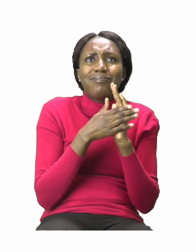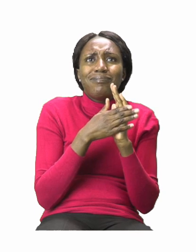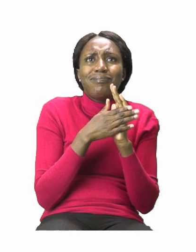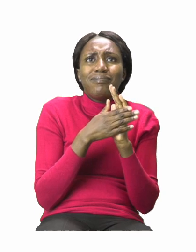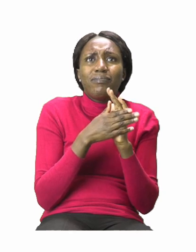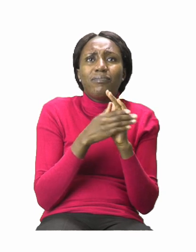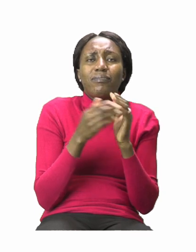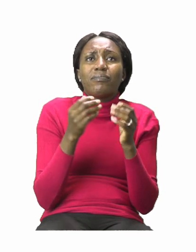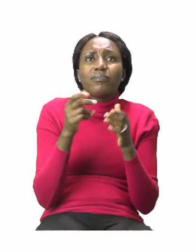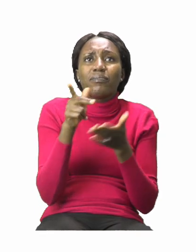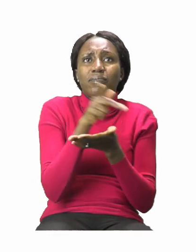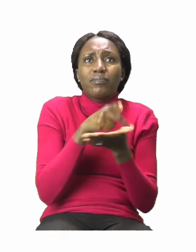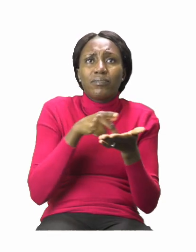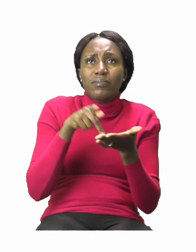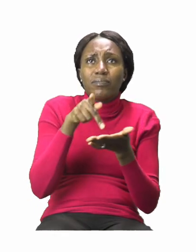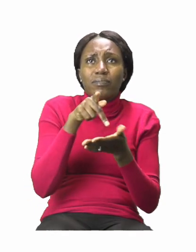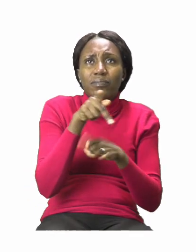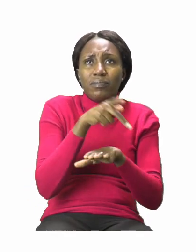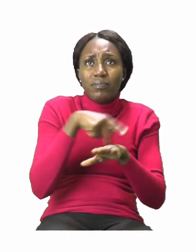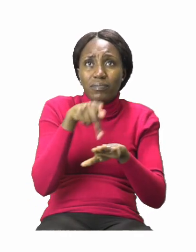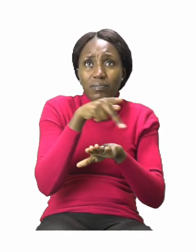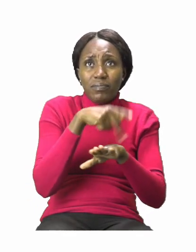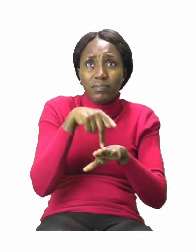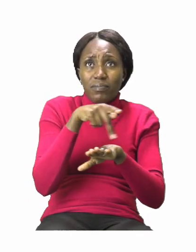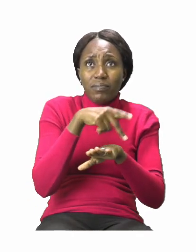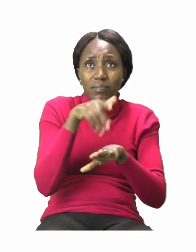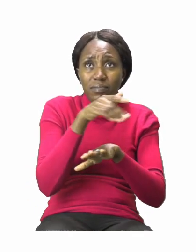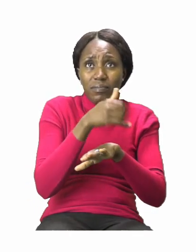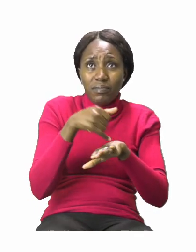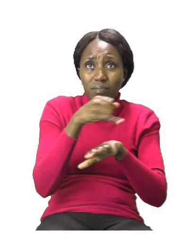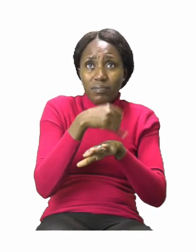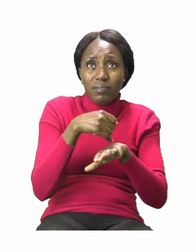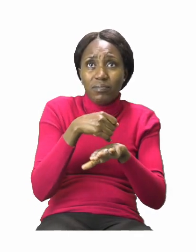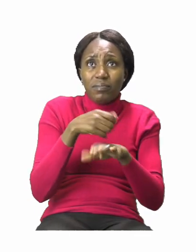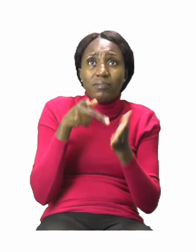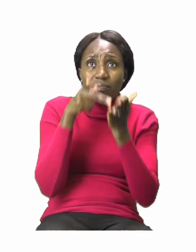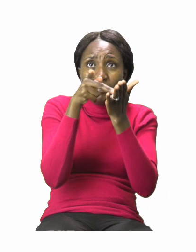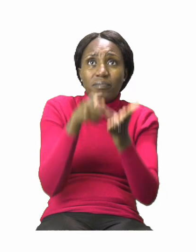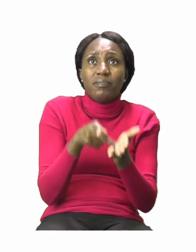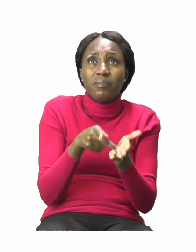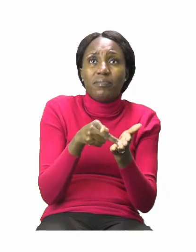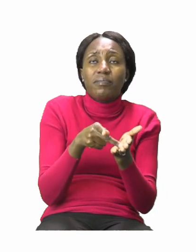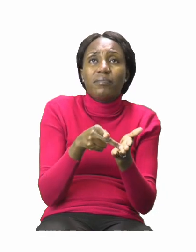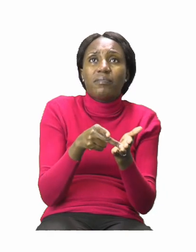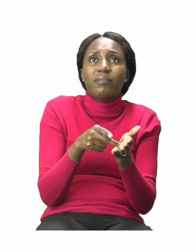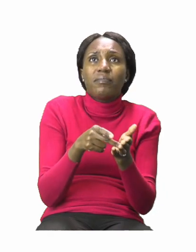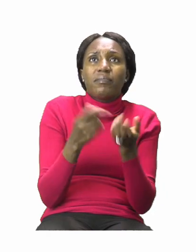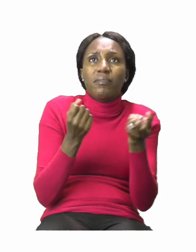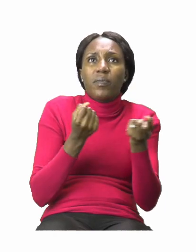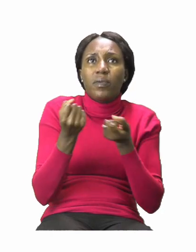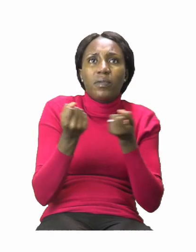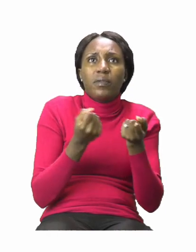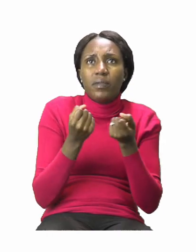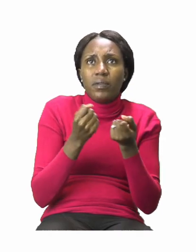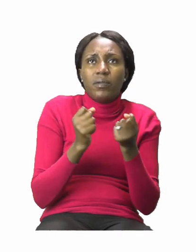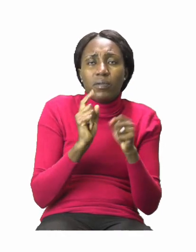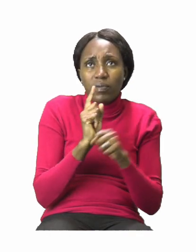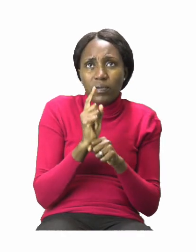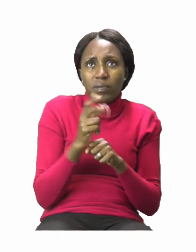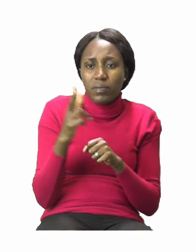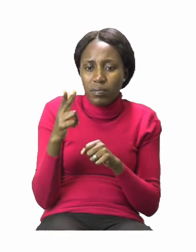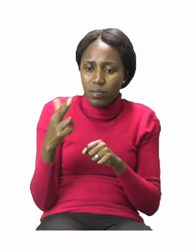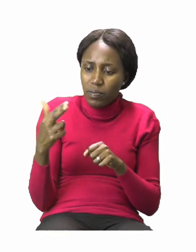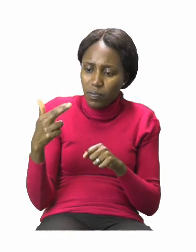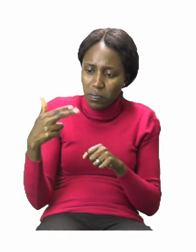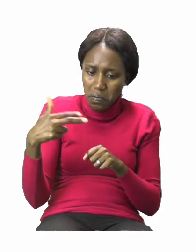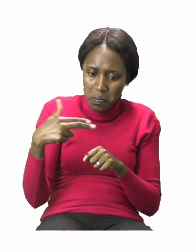for the car. So, it's going to be your job again to take a pair of scissors, cut out on the